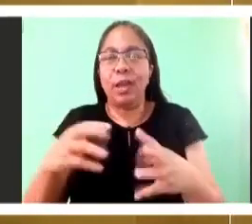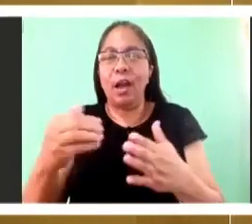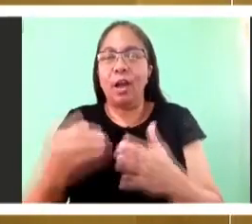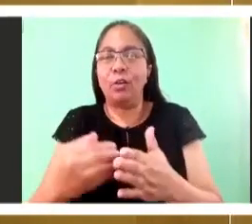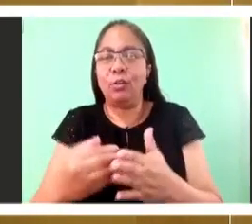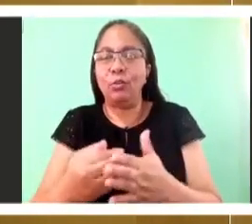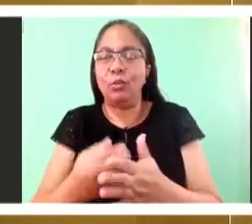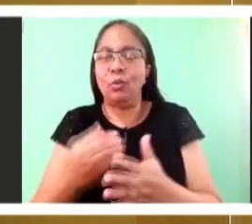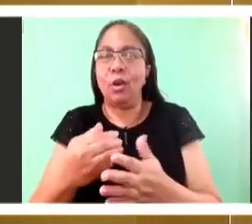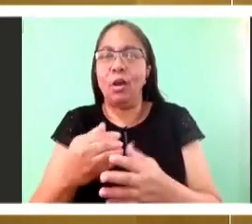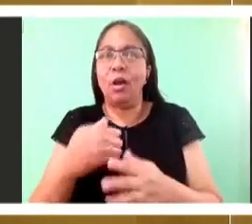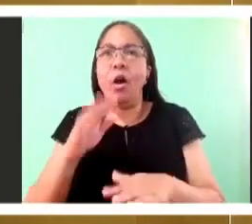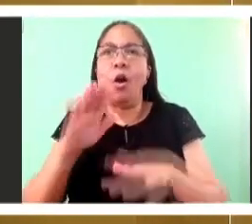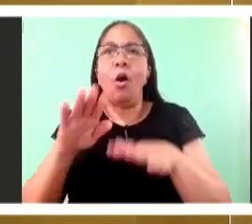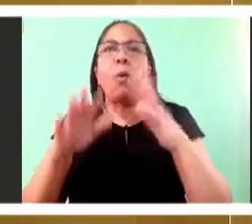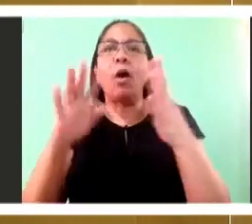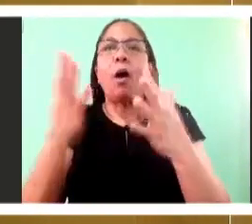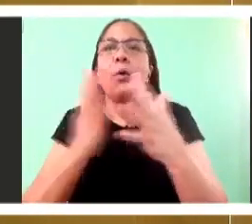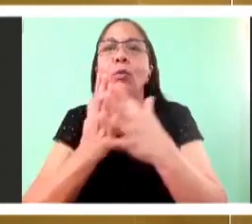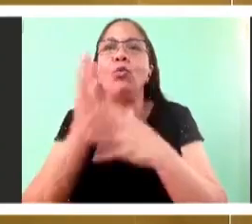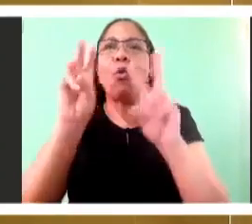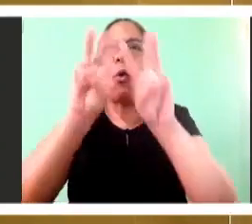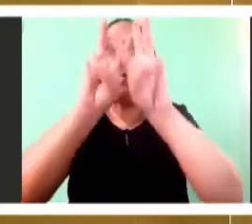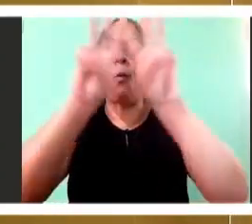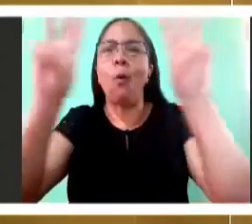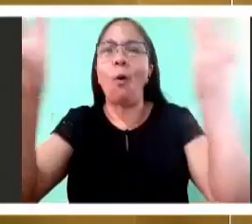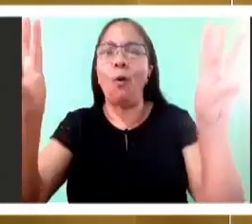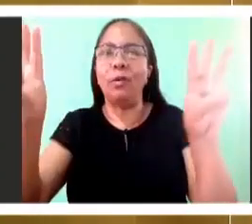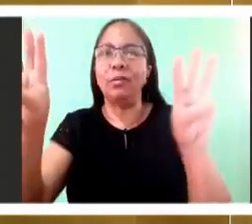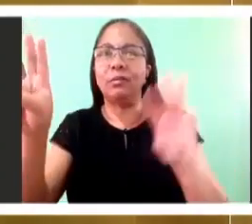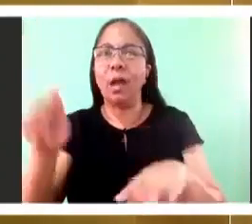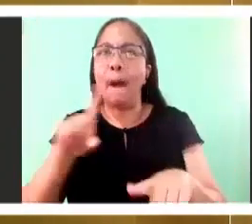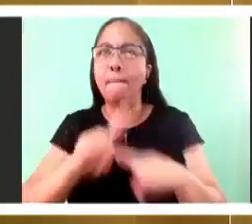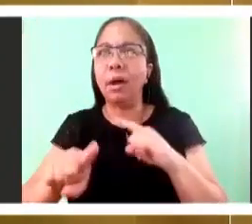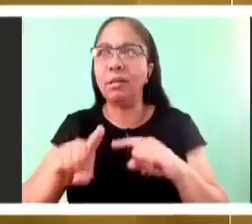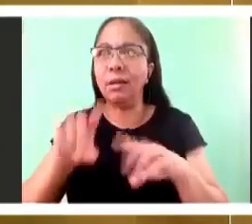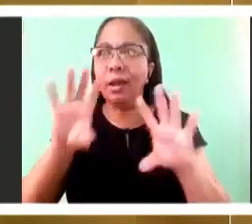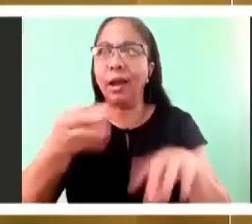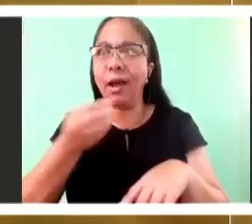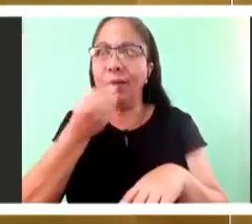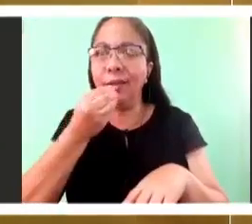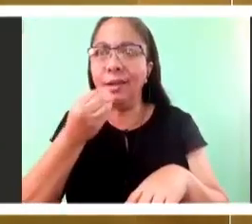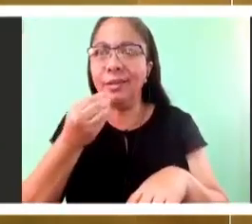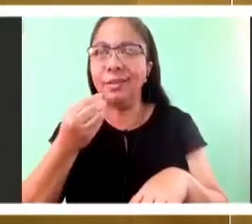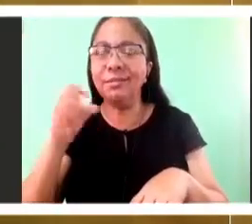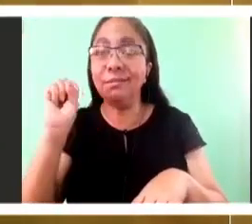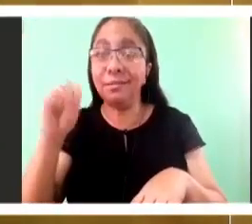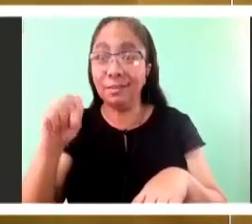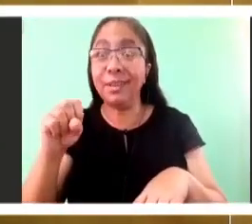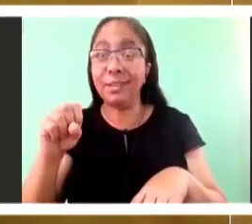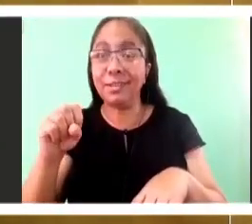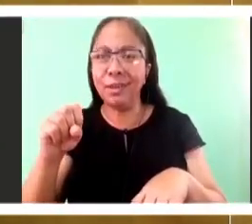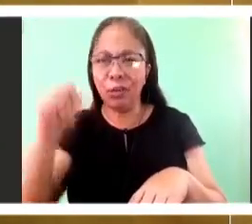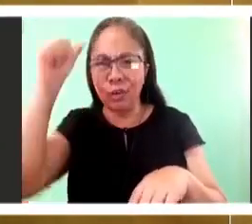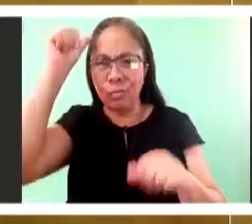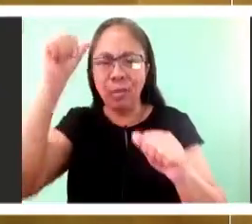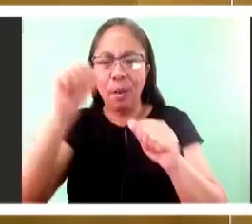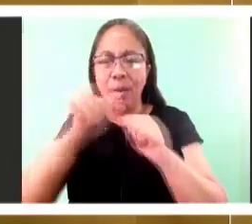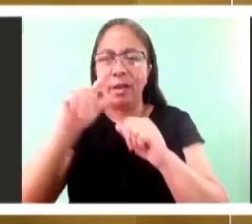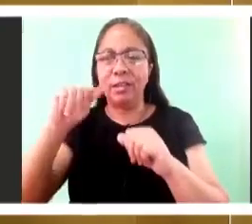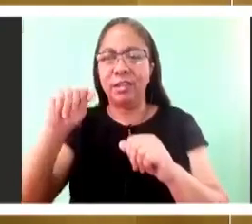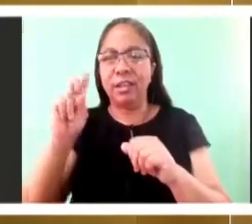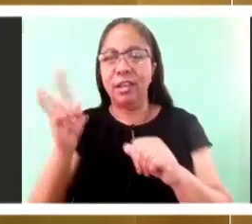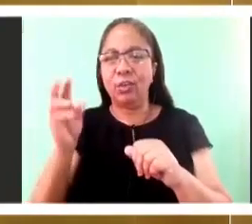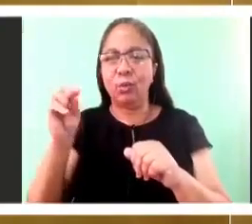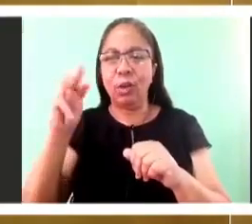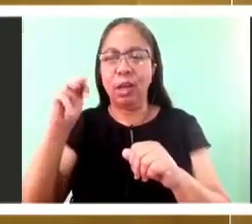the hole in his hand. And so this earthly body of Jesus that he had up until his